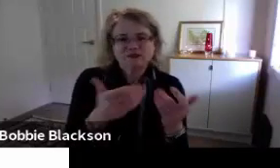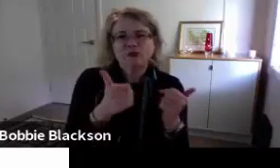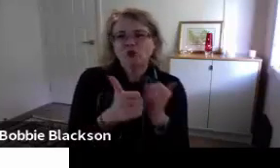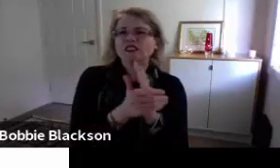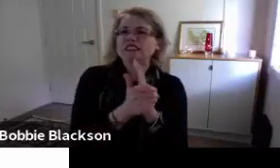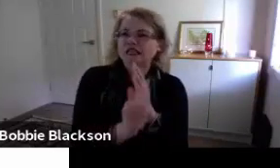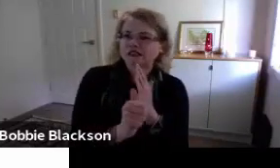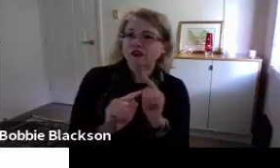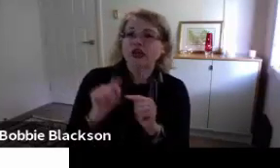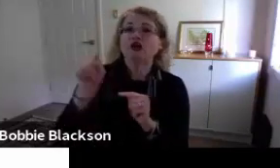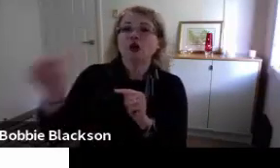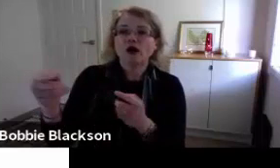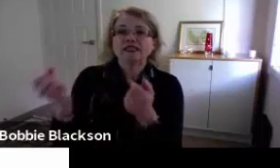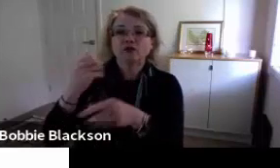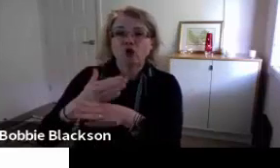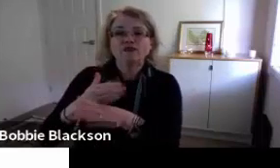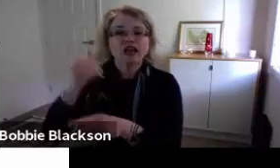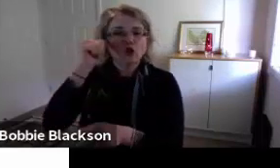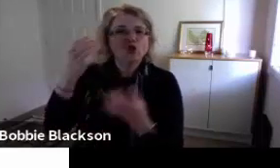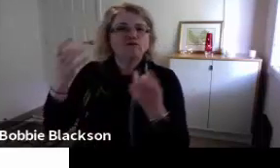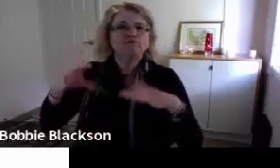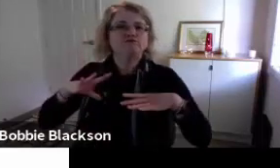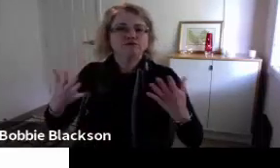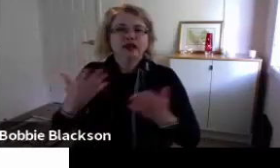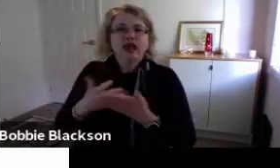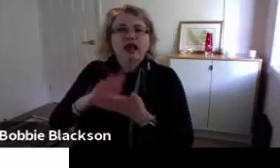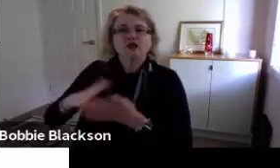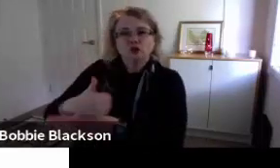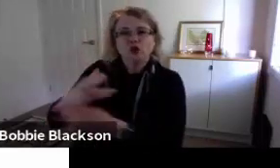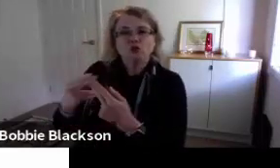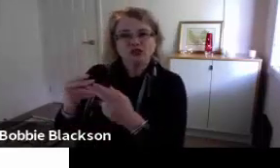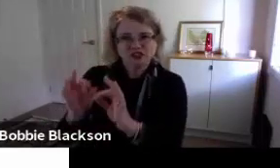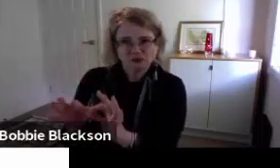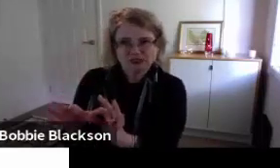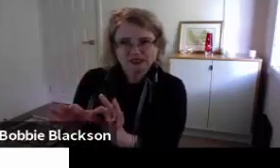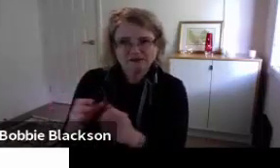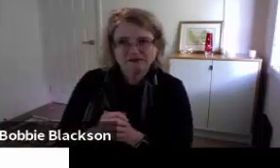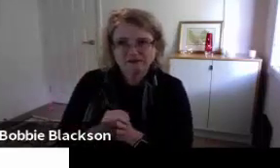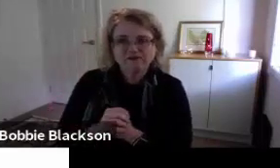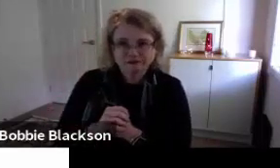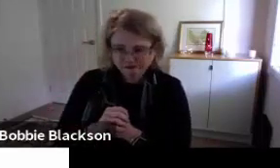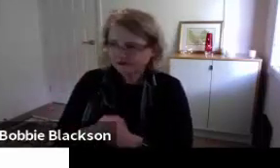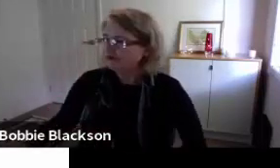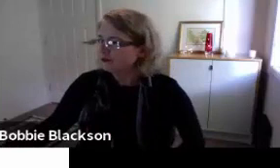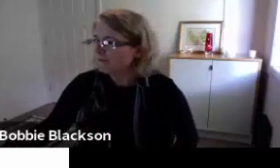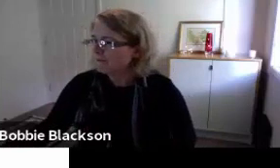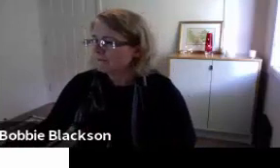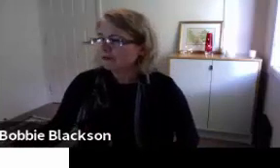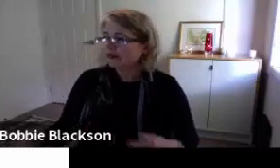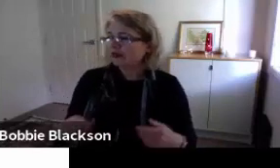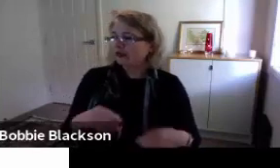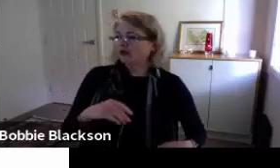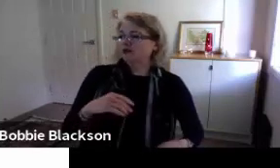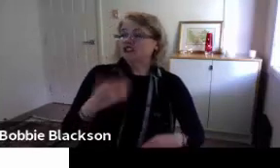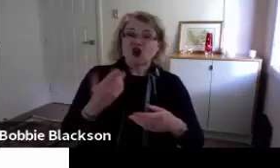and helping them to adjust to the real world of university learning. And that will also help them to adapt to how to use